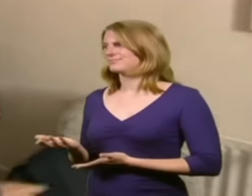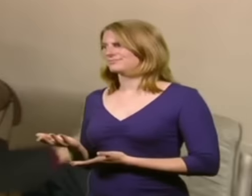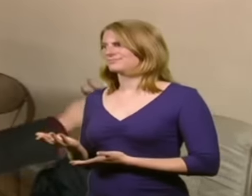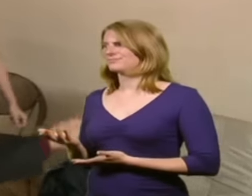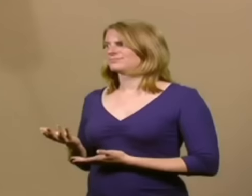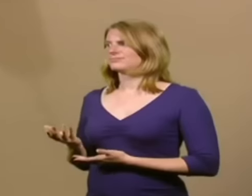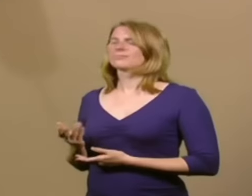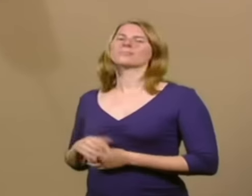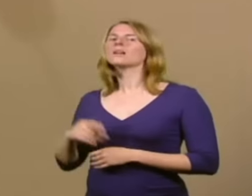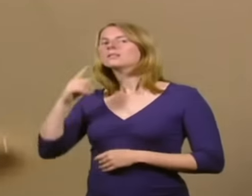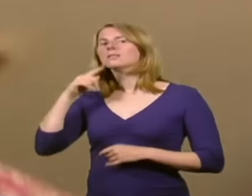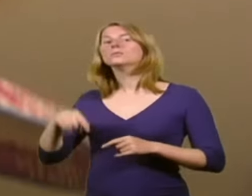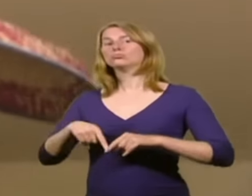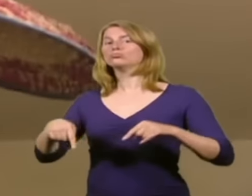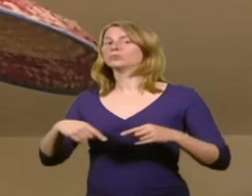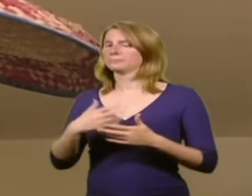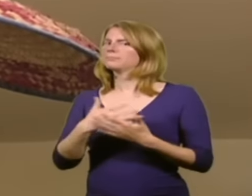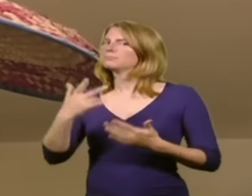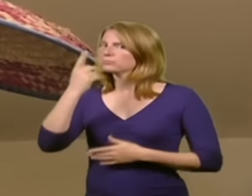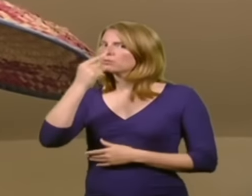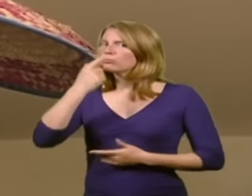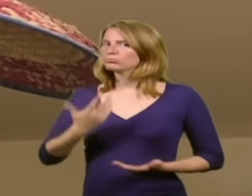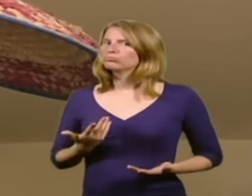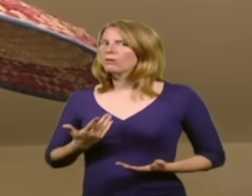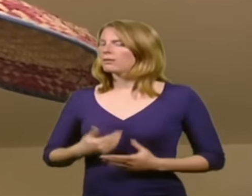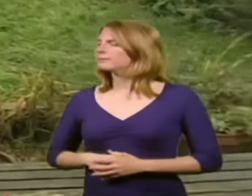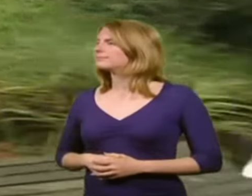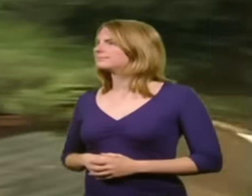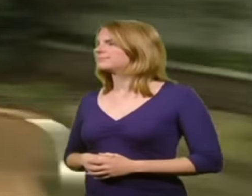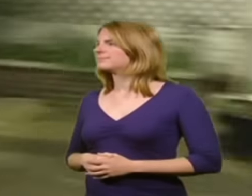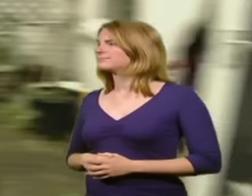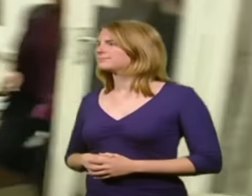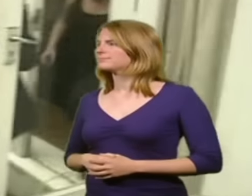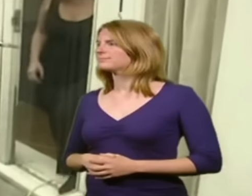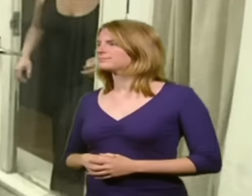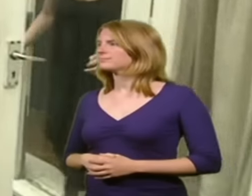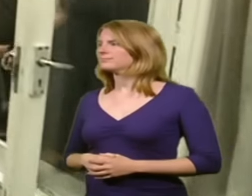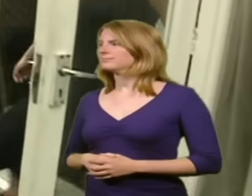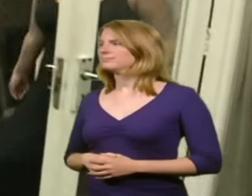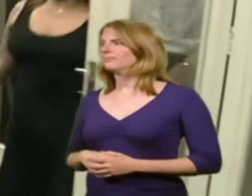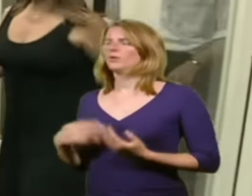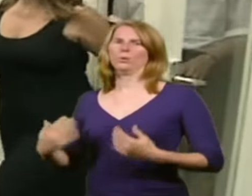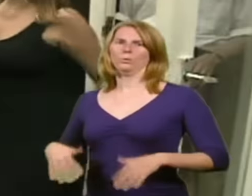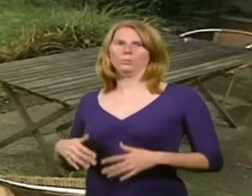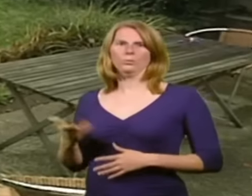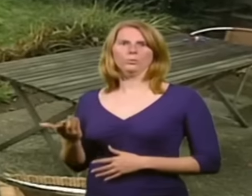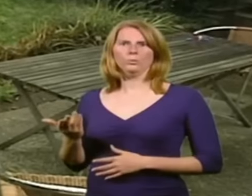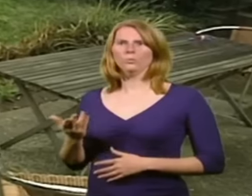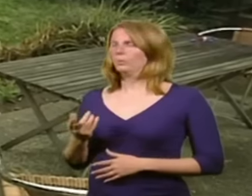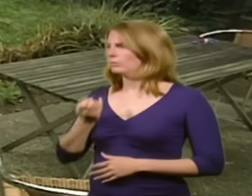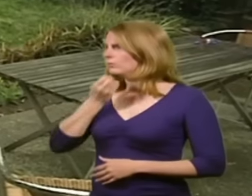yeah. Other than that, I think this room has the most potential. Ooh, what a surprise.